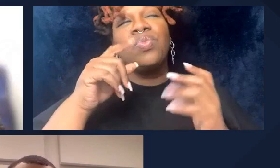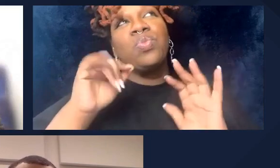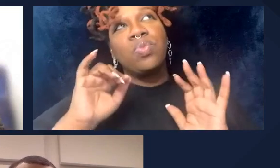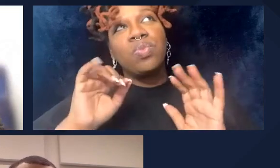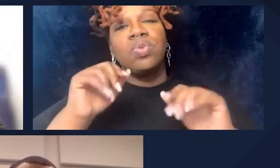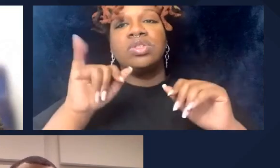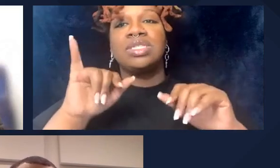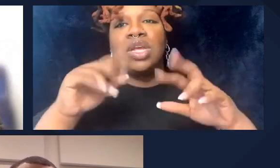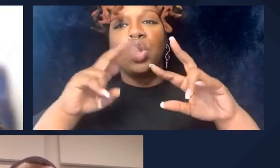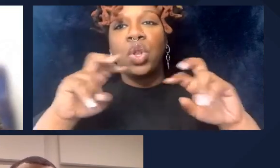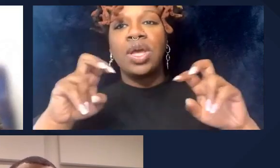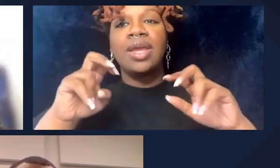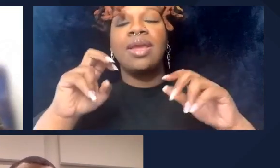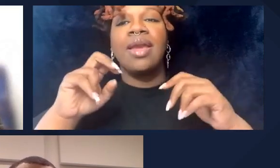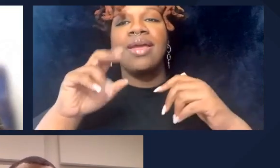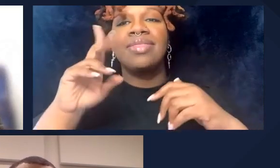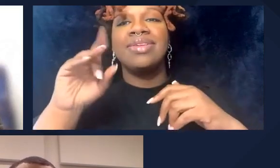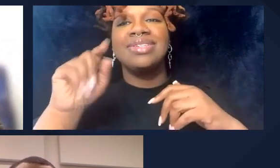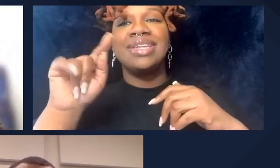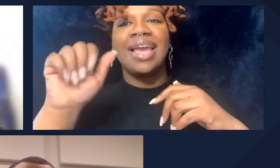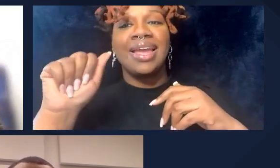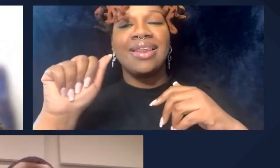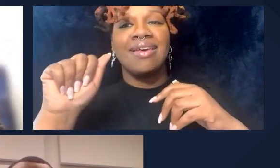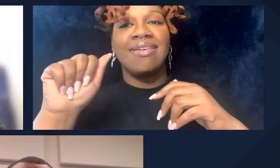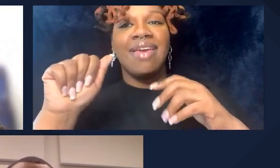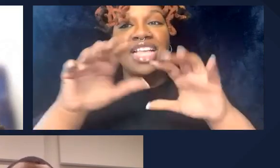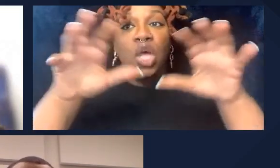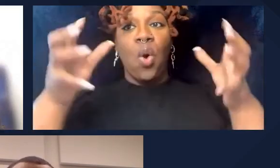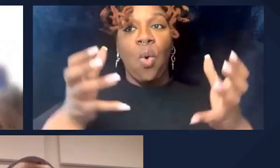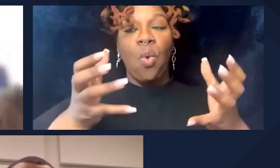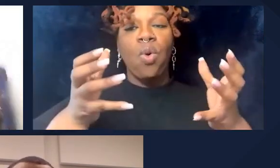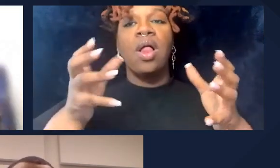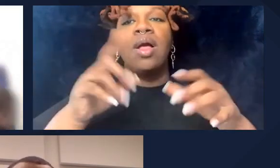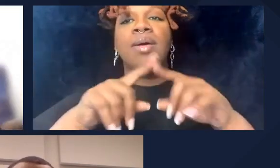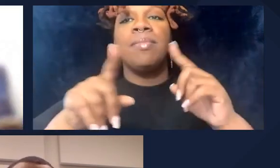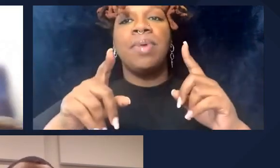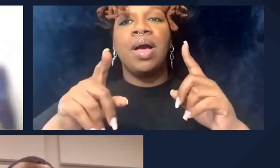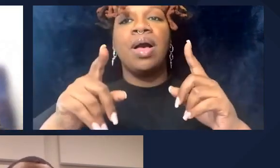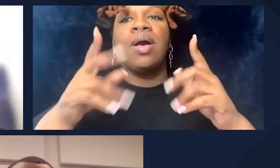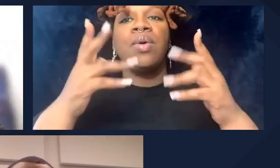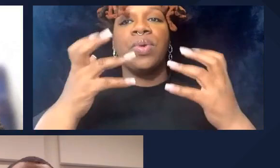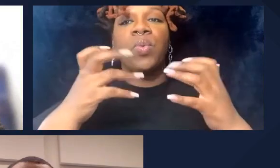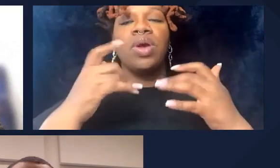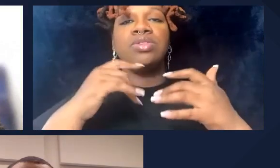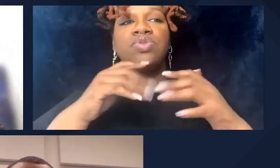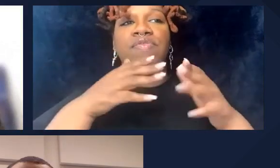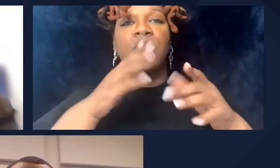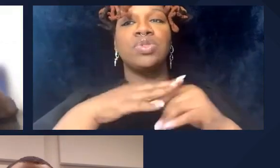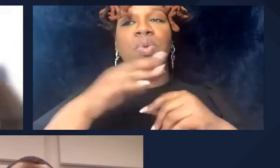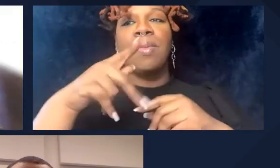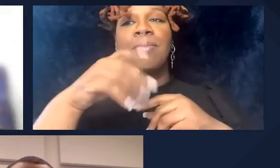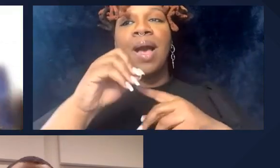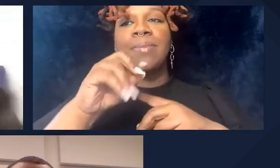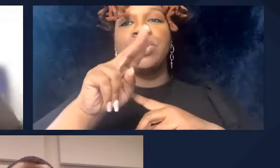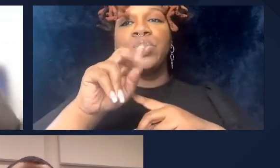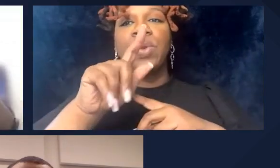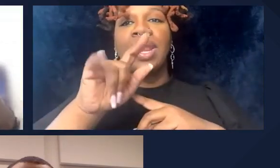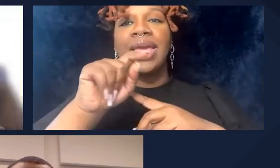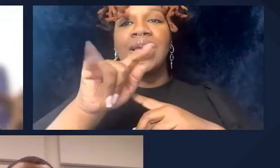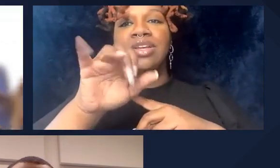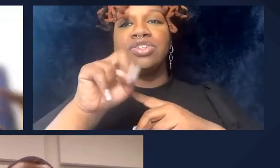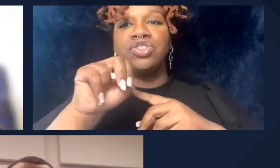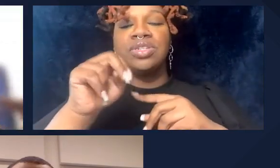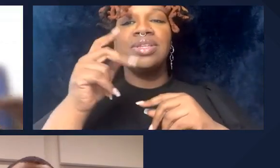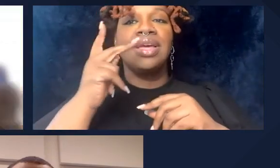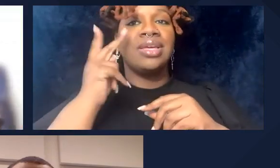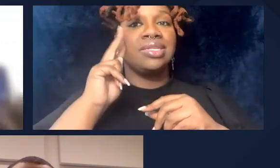looked at the data holistically but then really to look at population and see where the similar things that